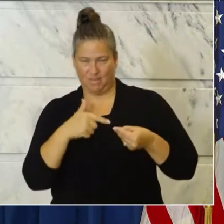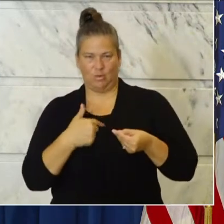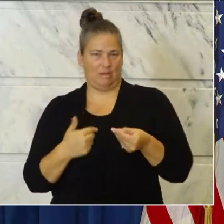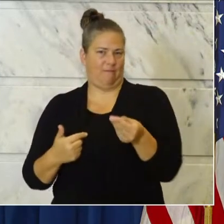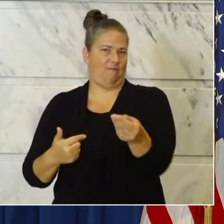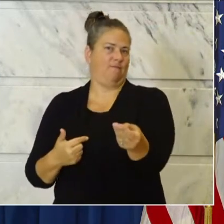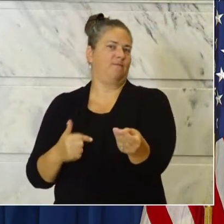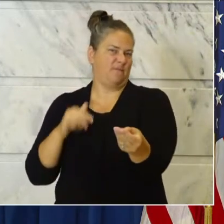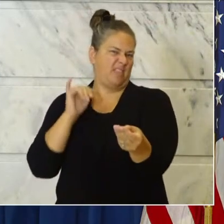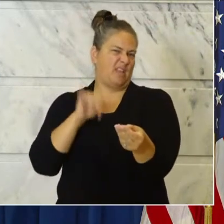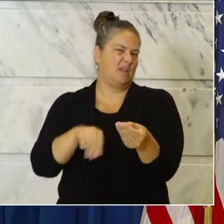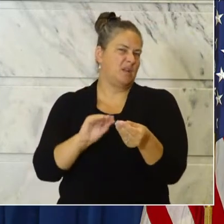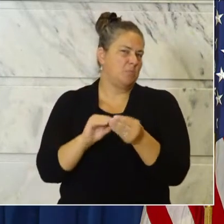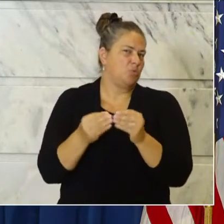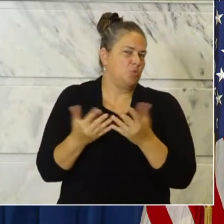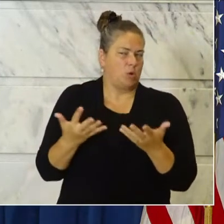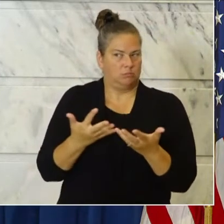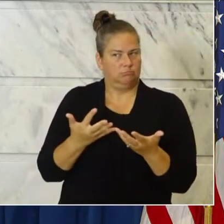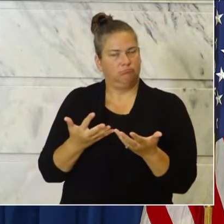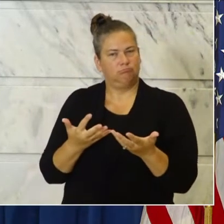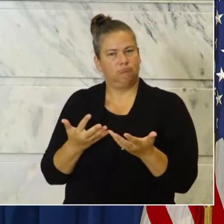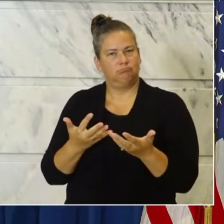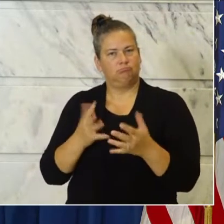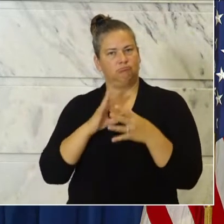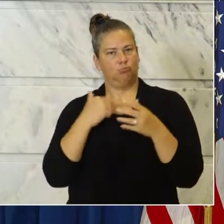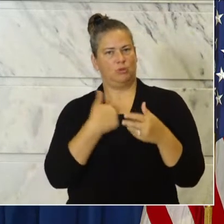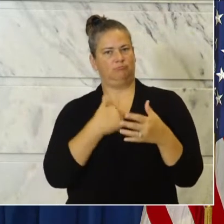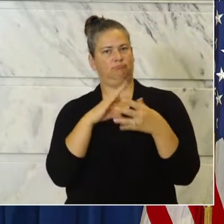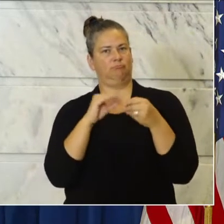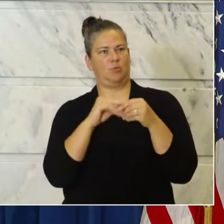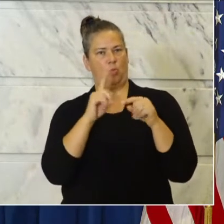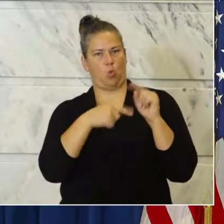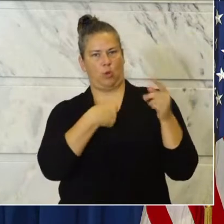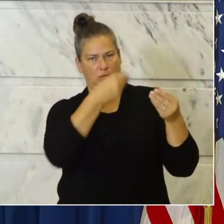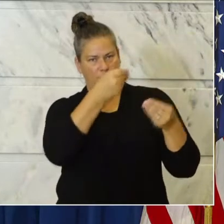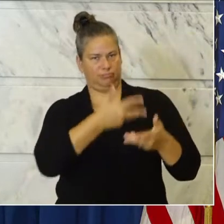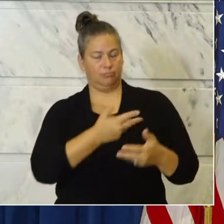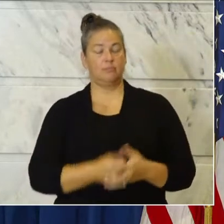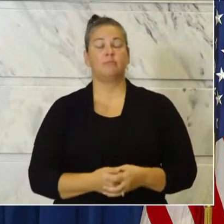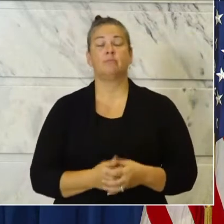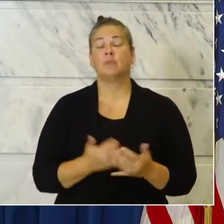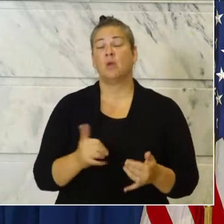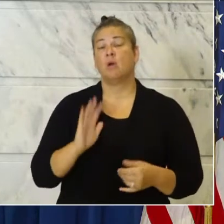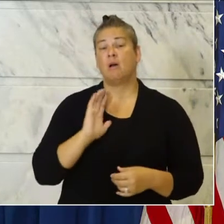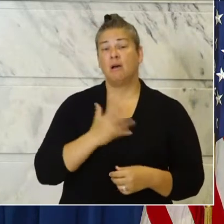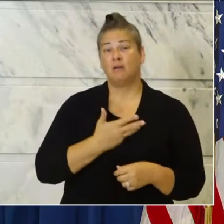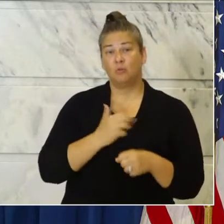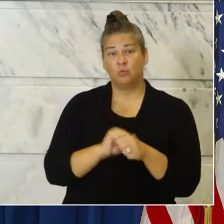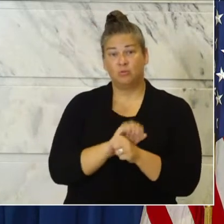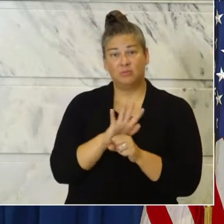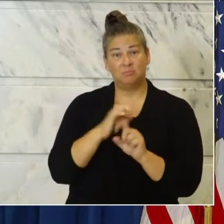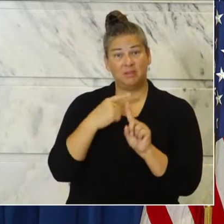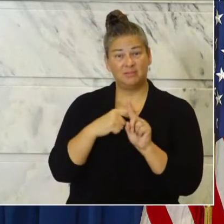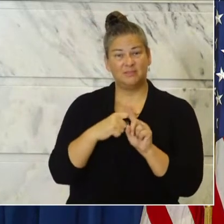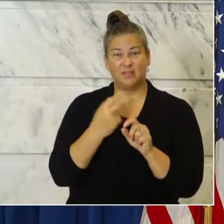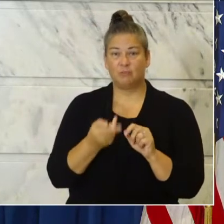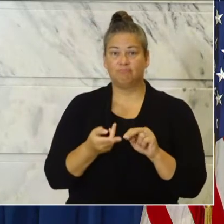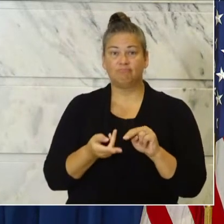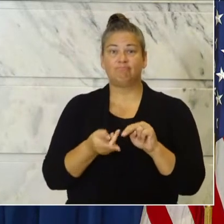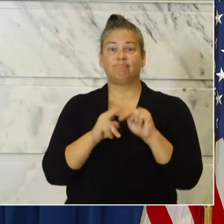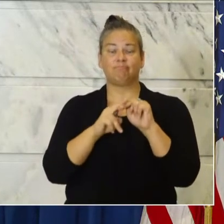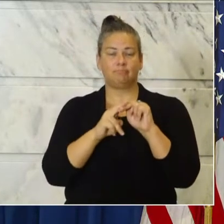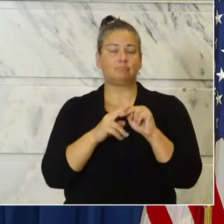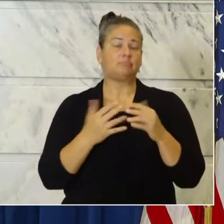fully supports. Again, while we see our cases going up and remember, there's a pretty established